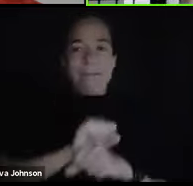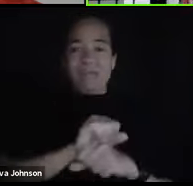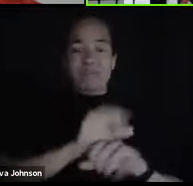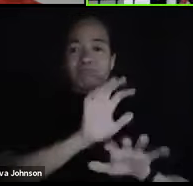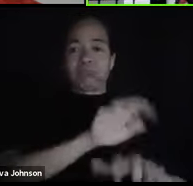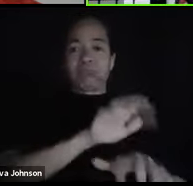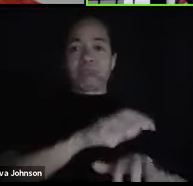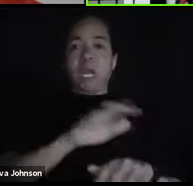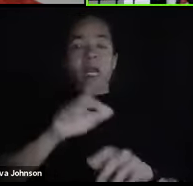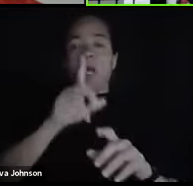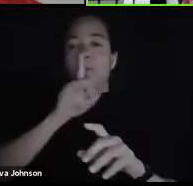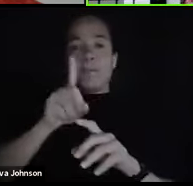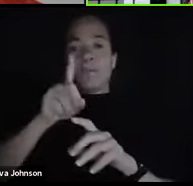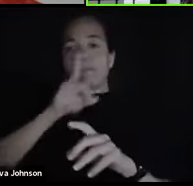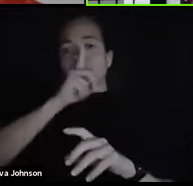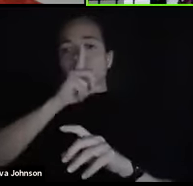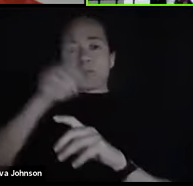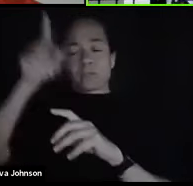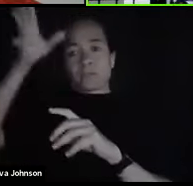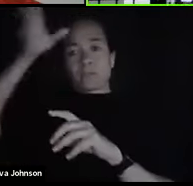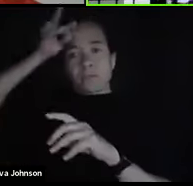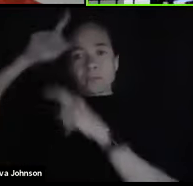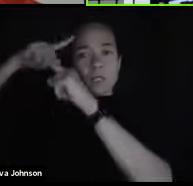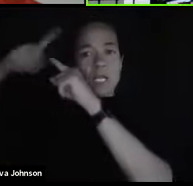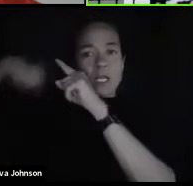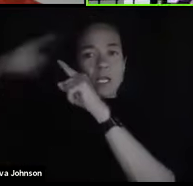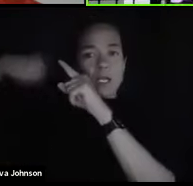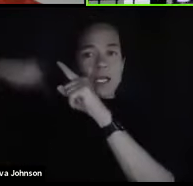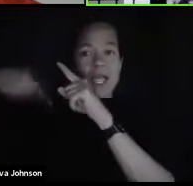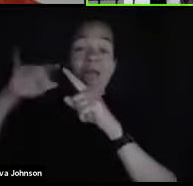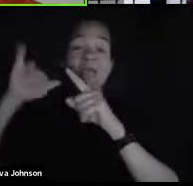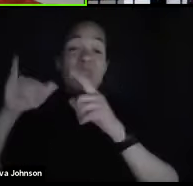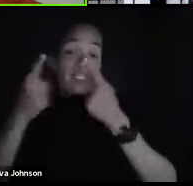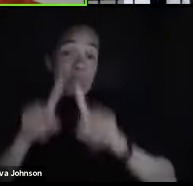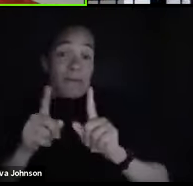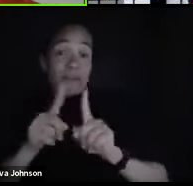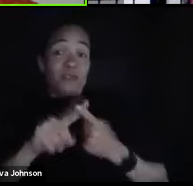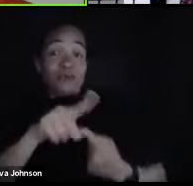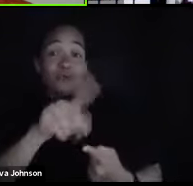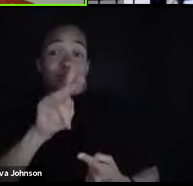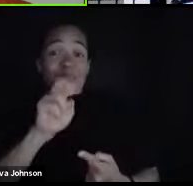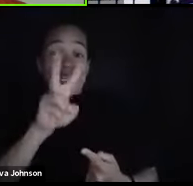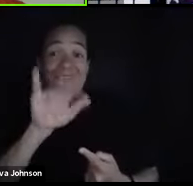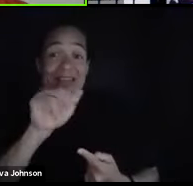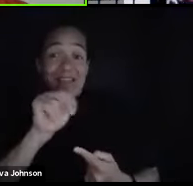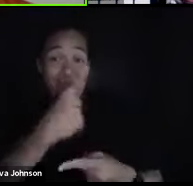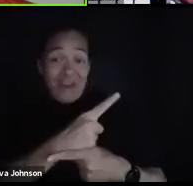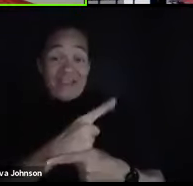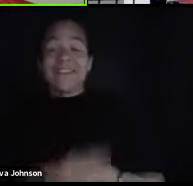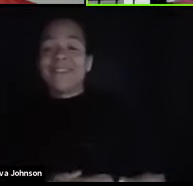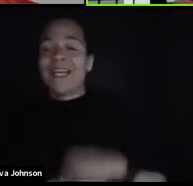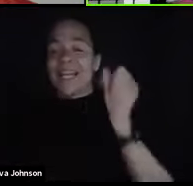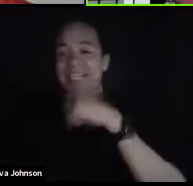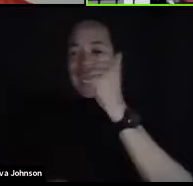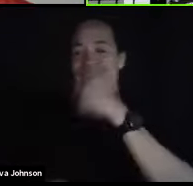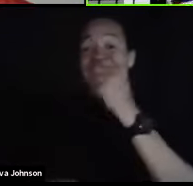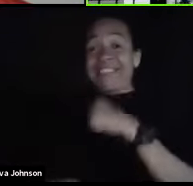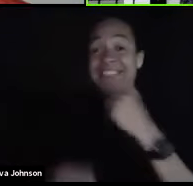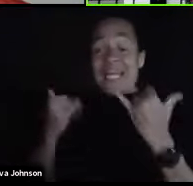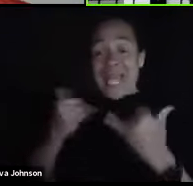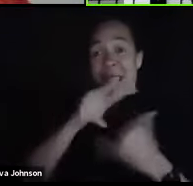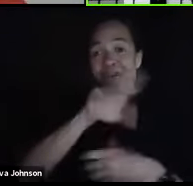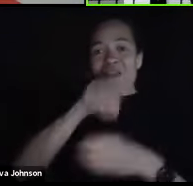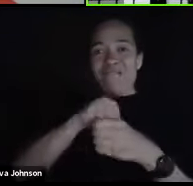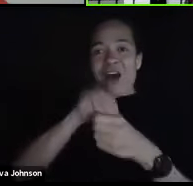They weren't looking for connections. And that's what happened to you, right, Kevin? Absolutely. And now you know. Now you know you could have been in that study.